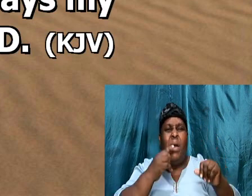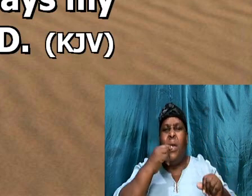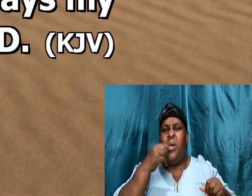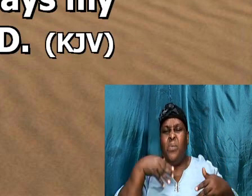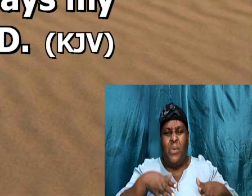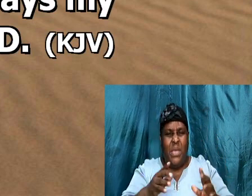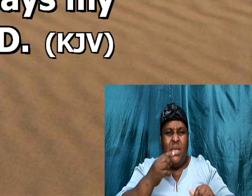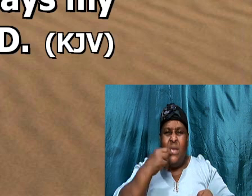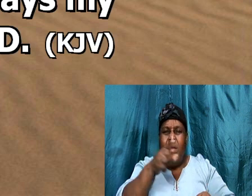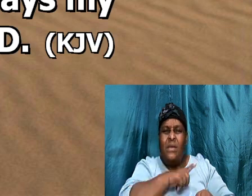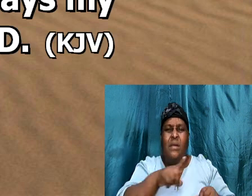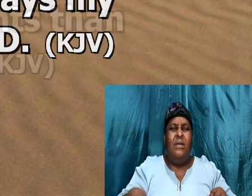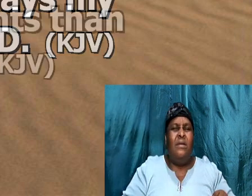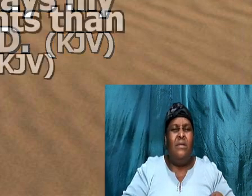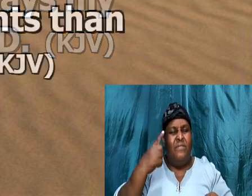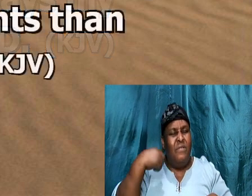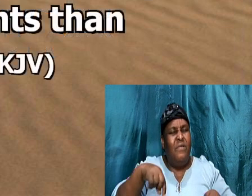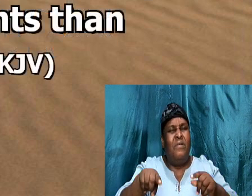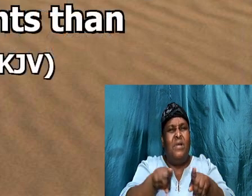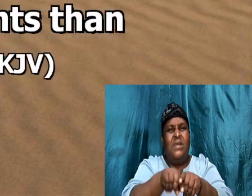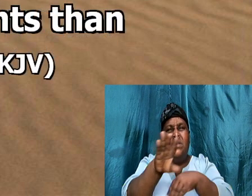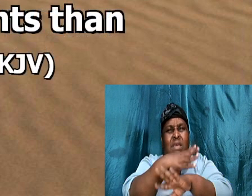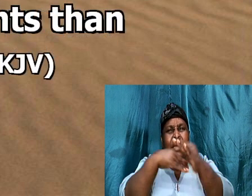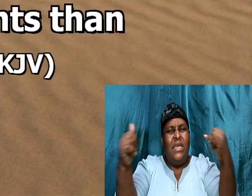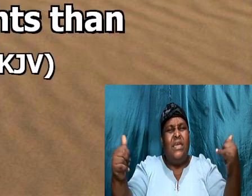For as the heavens, are higher,